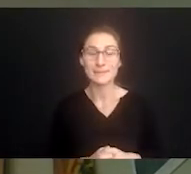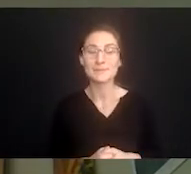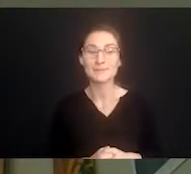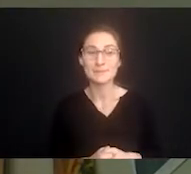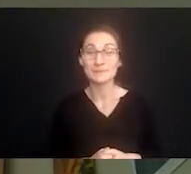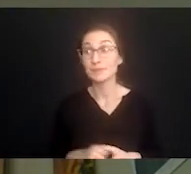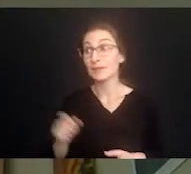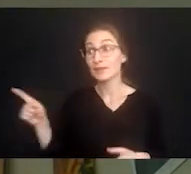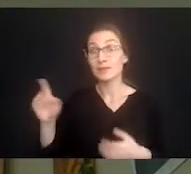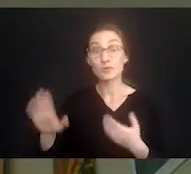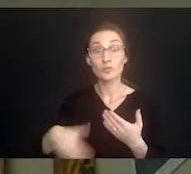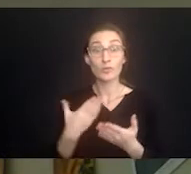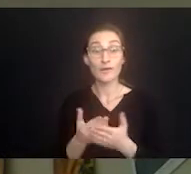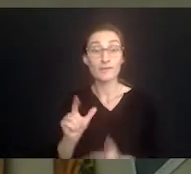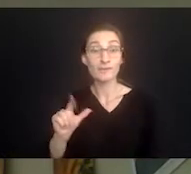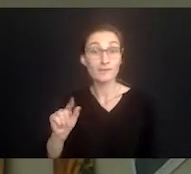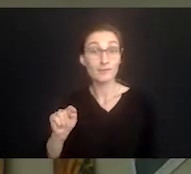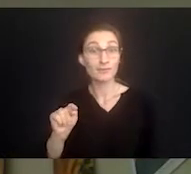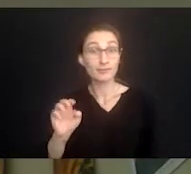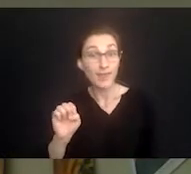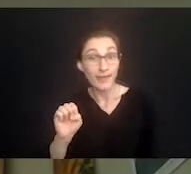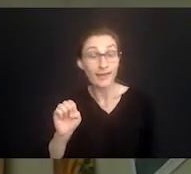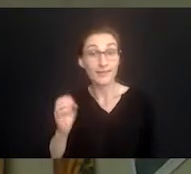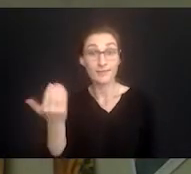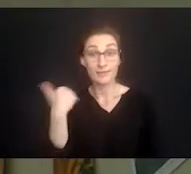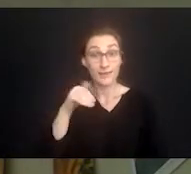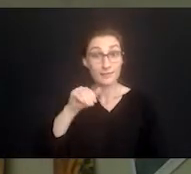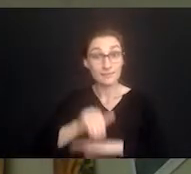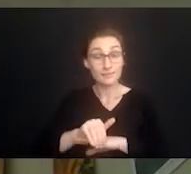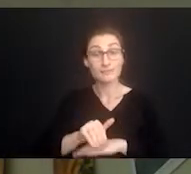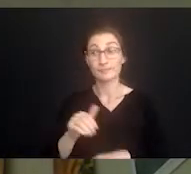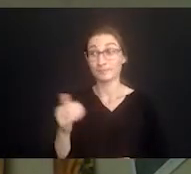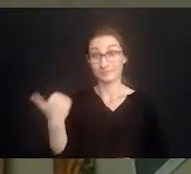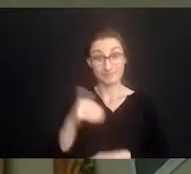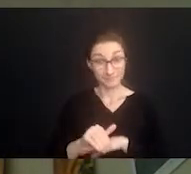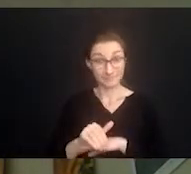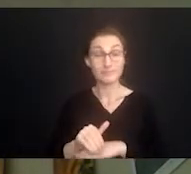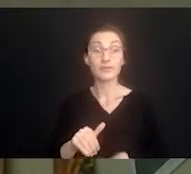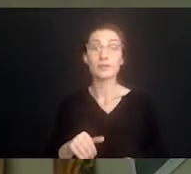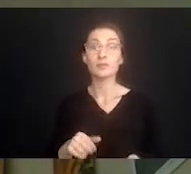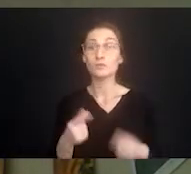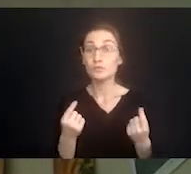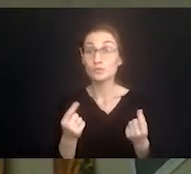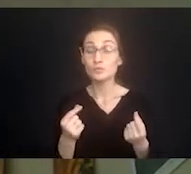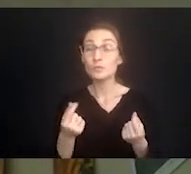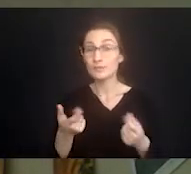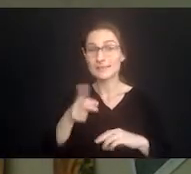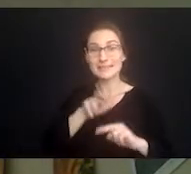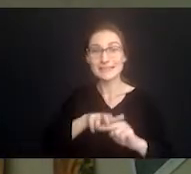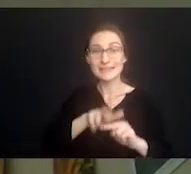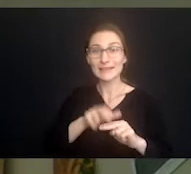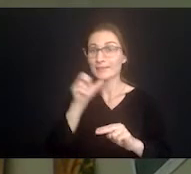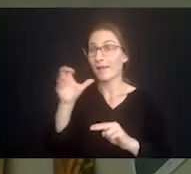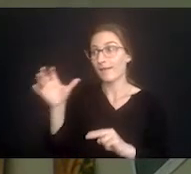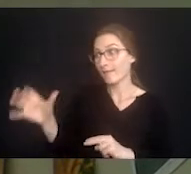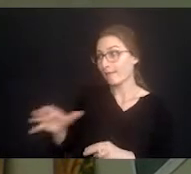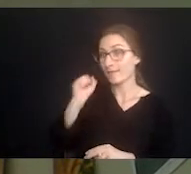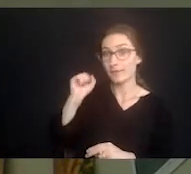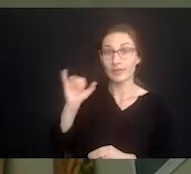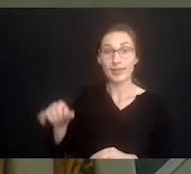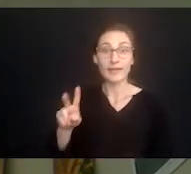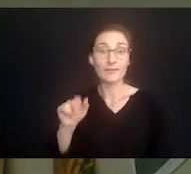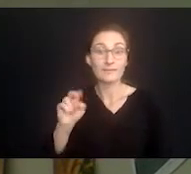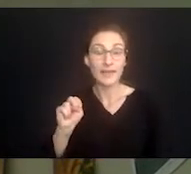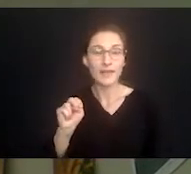But due to his late return the night before, his traveling companion didn't take the seat out of the van because the friend was driving.